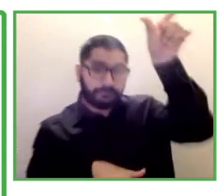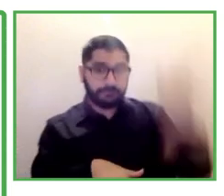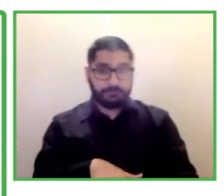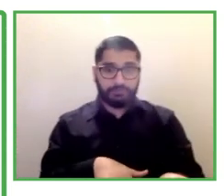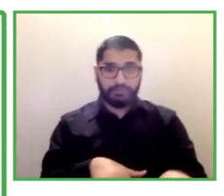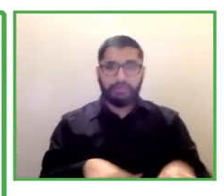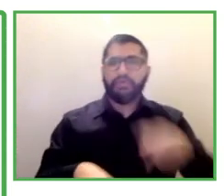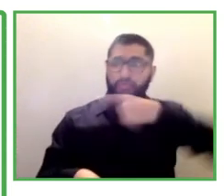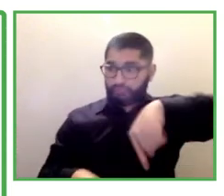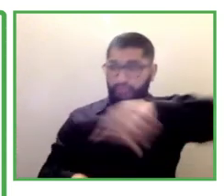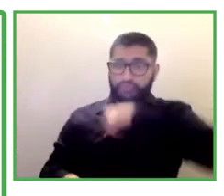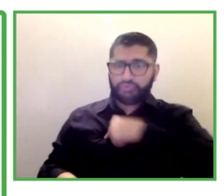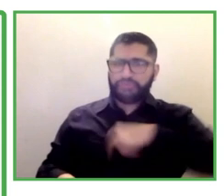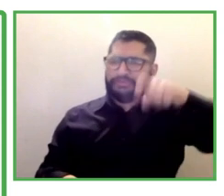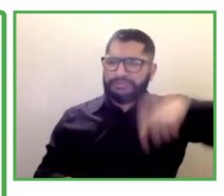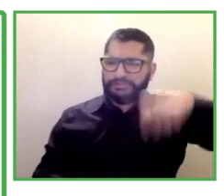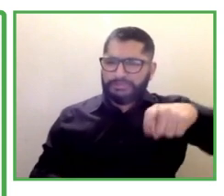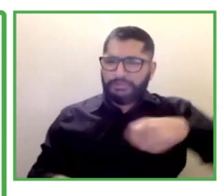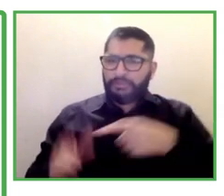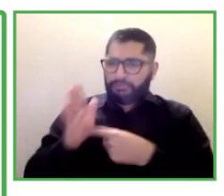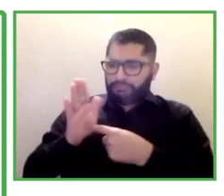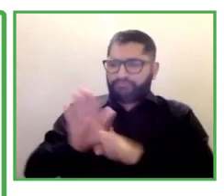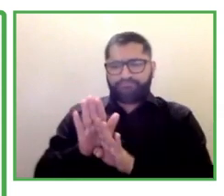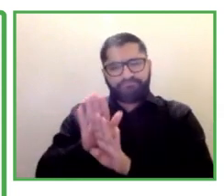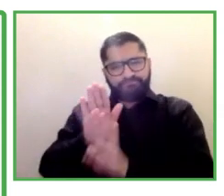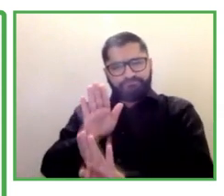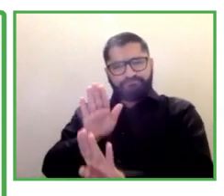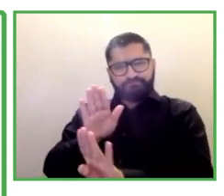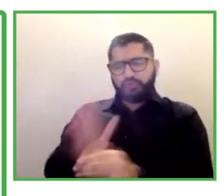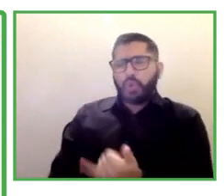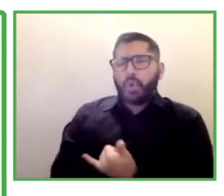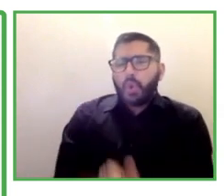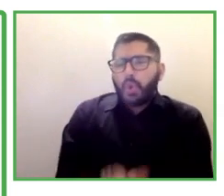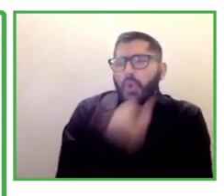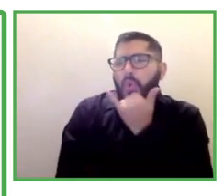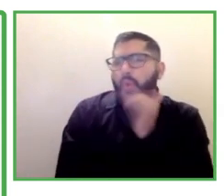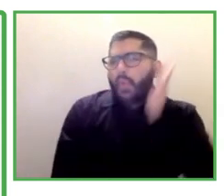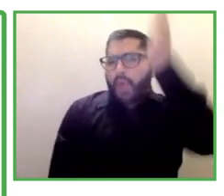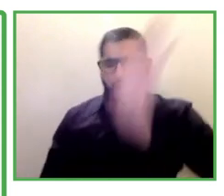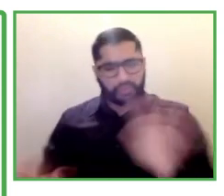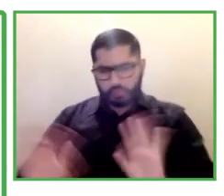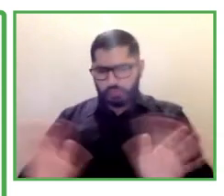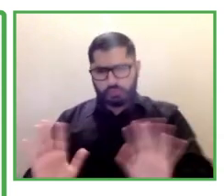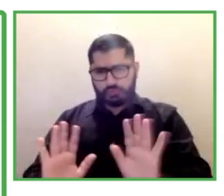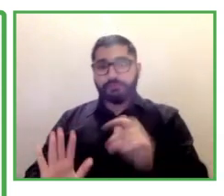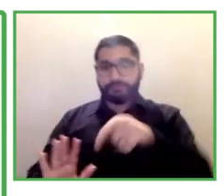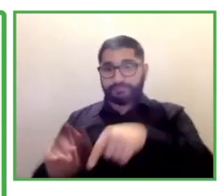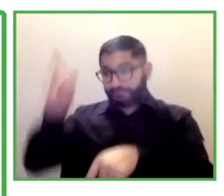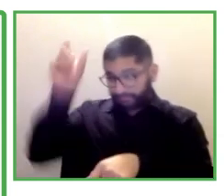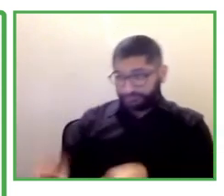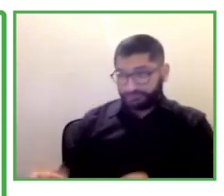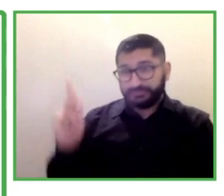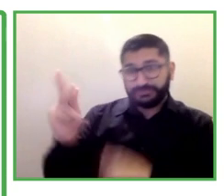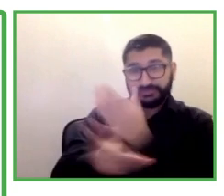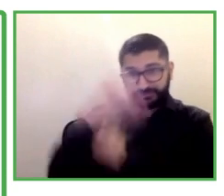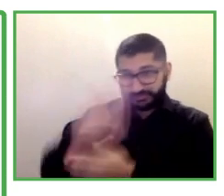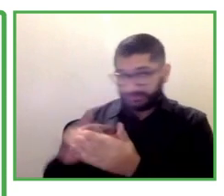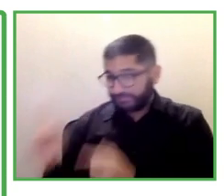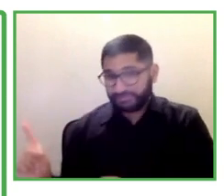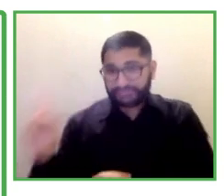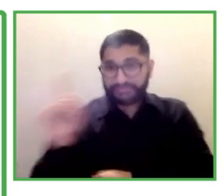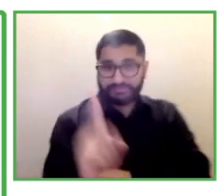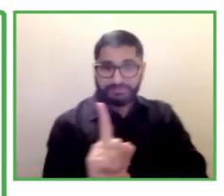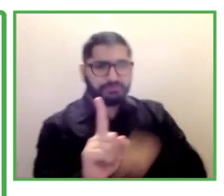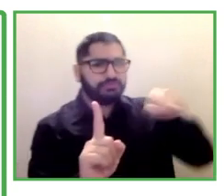our employer won't be successful and it really is just not a good ideal situation for either side so